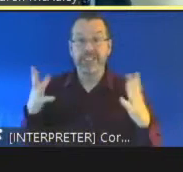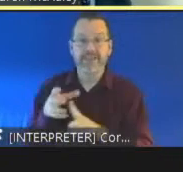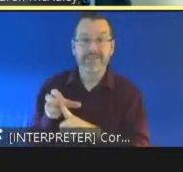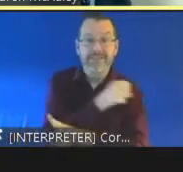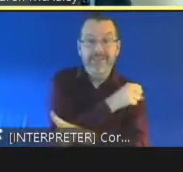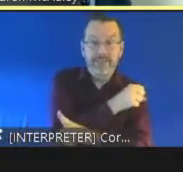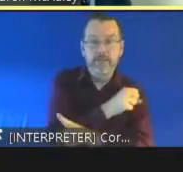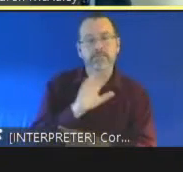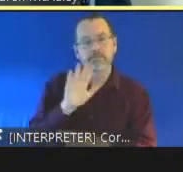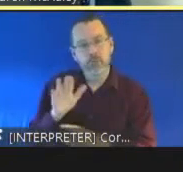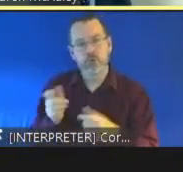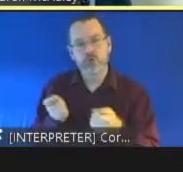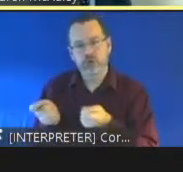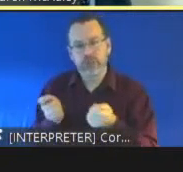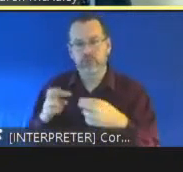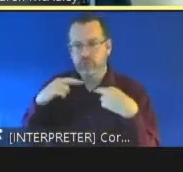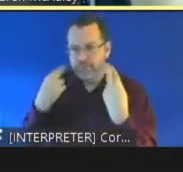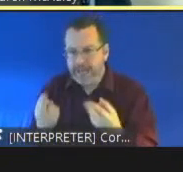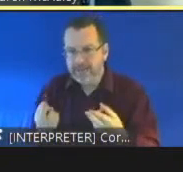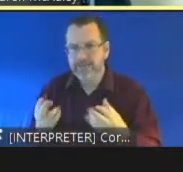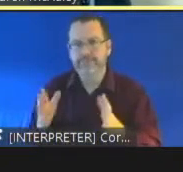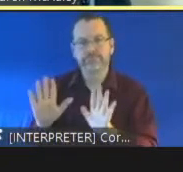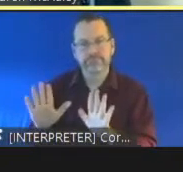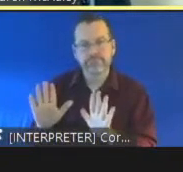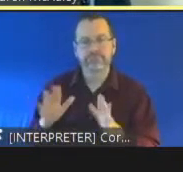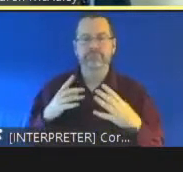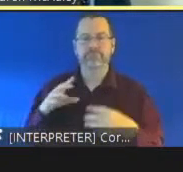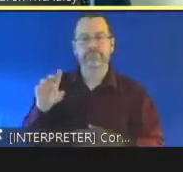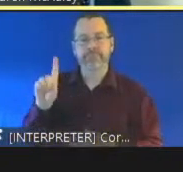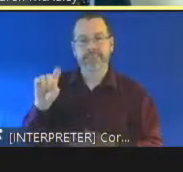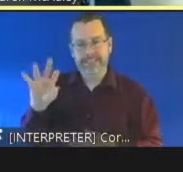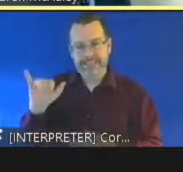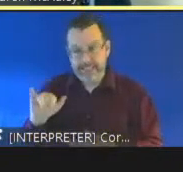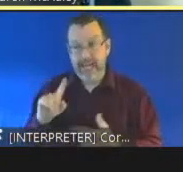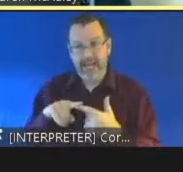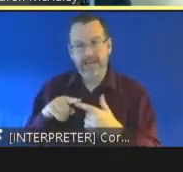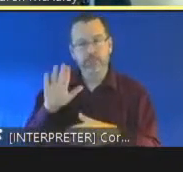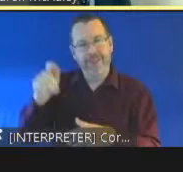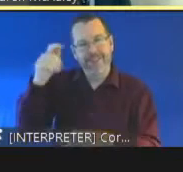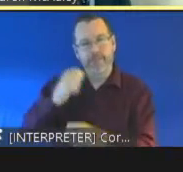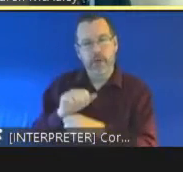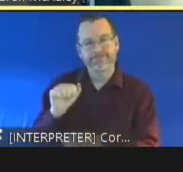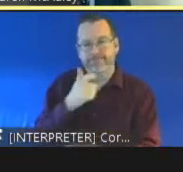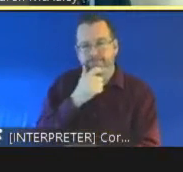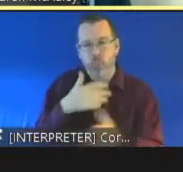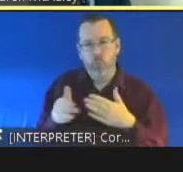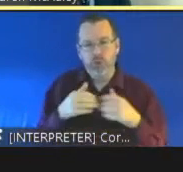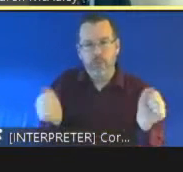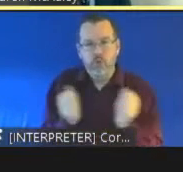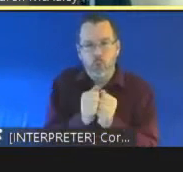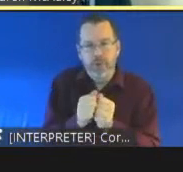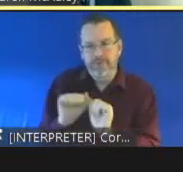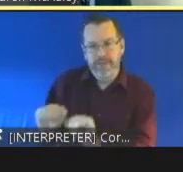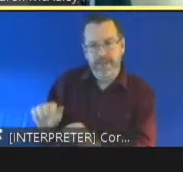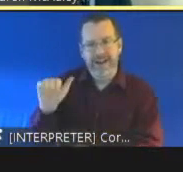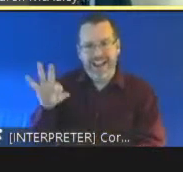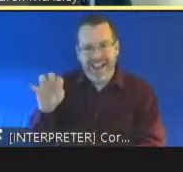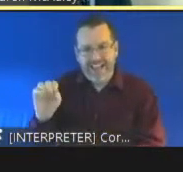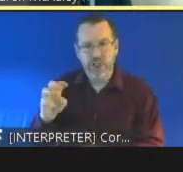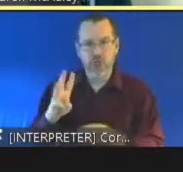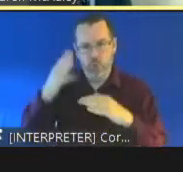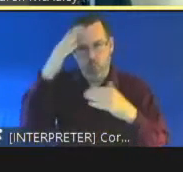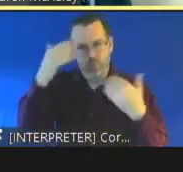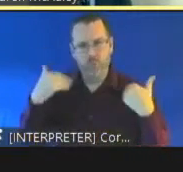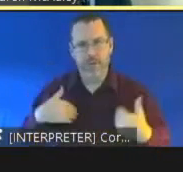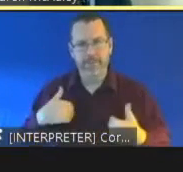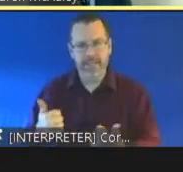for their inherent dignity and in a proportionate manner which takes into account their age and which is appropriate to their well-being. Detention should